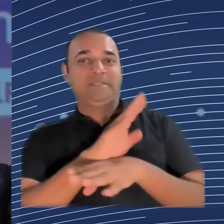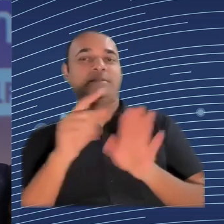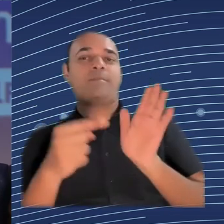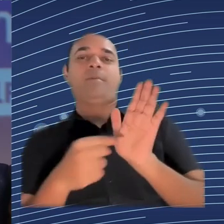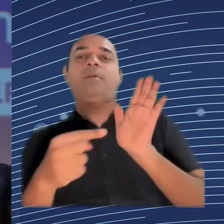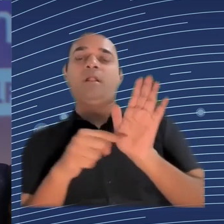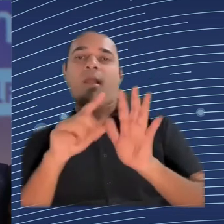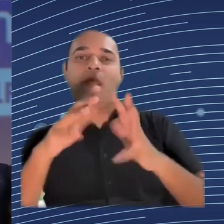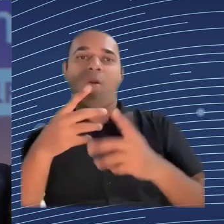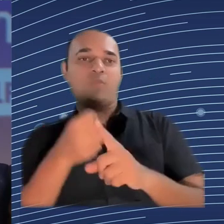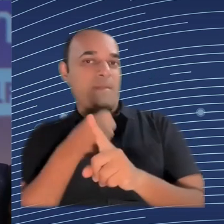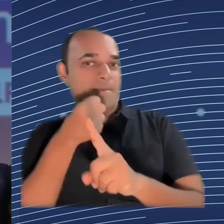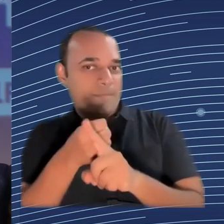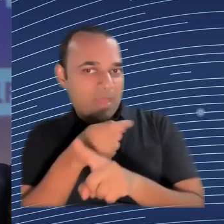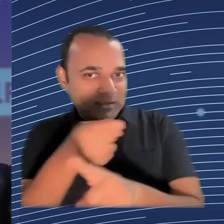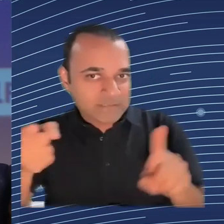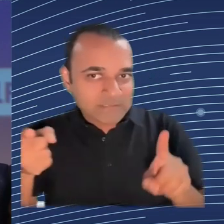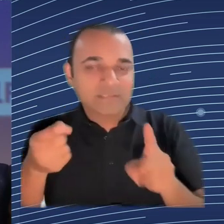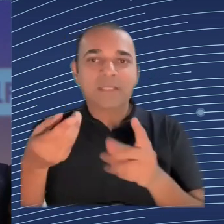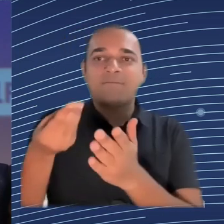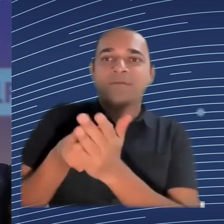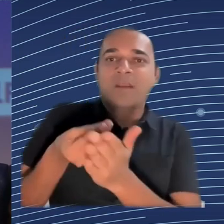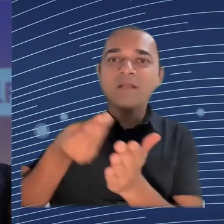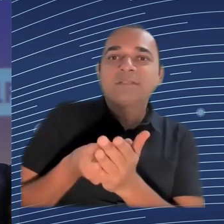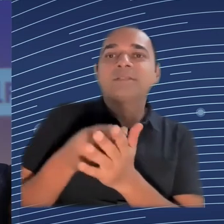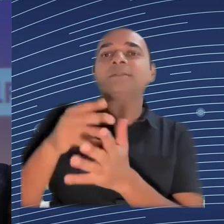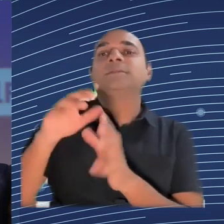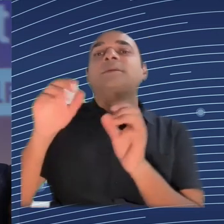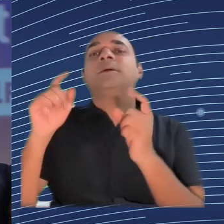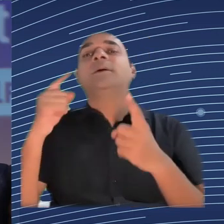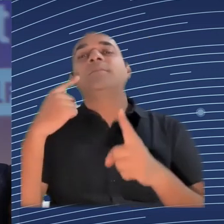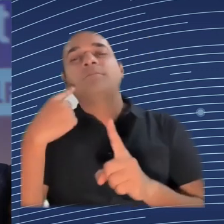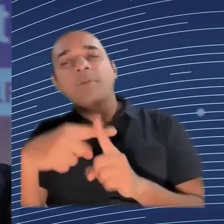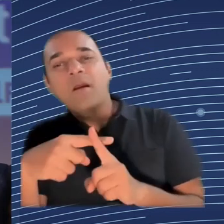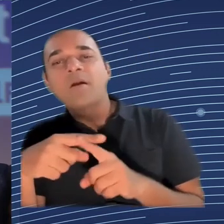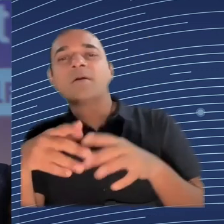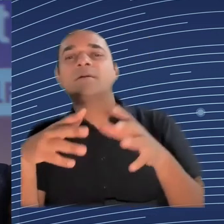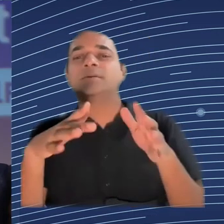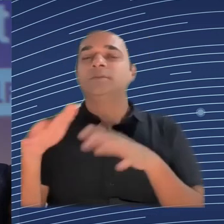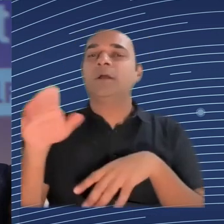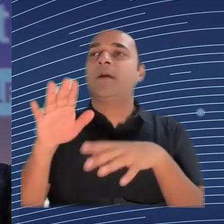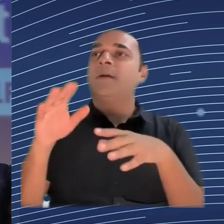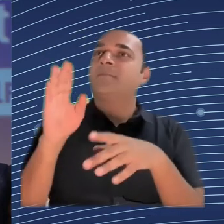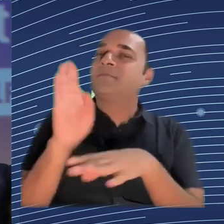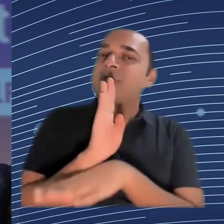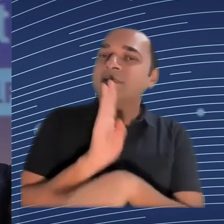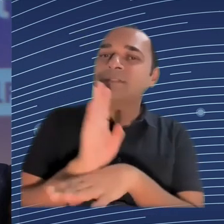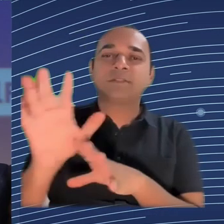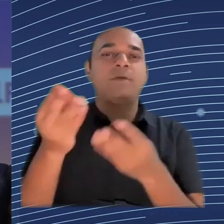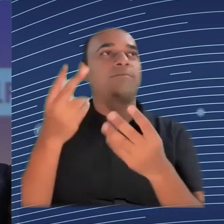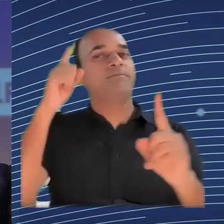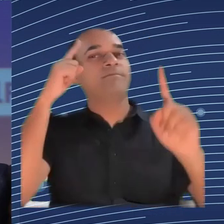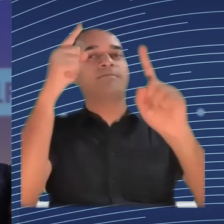additional accountability mechanisms that we might lean into in addition to or in lieu of regulation.